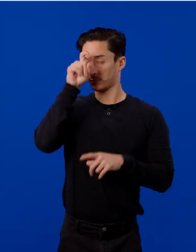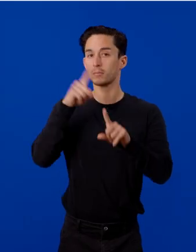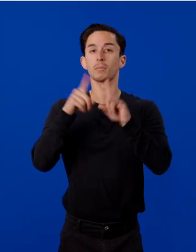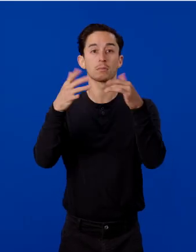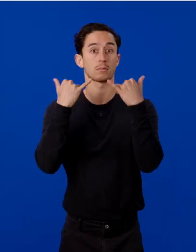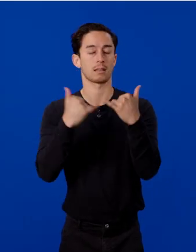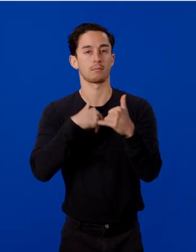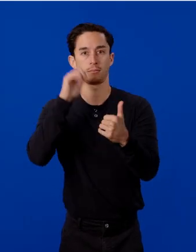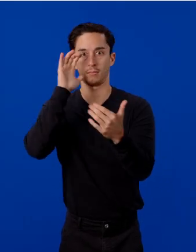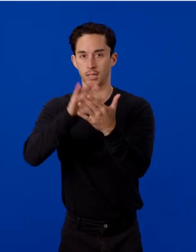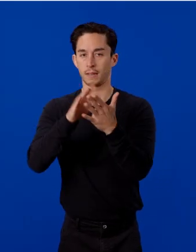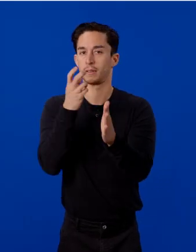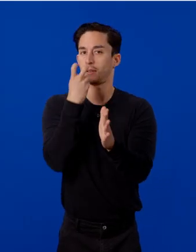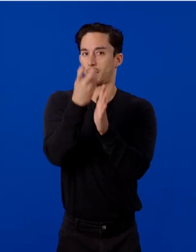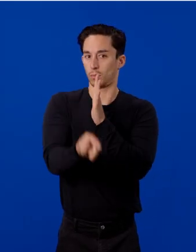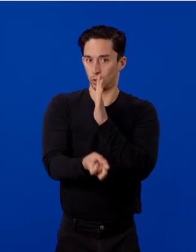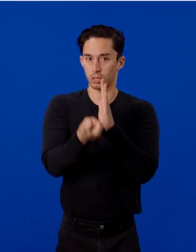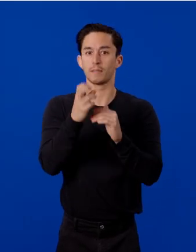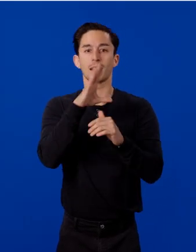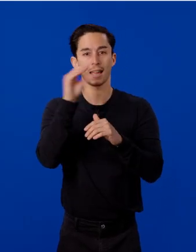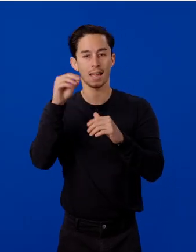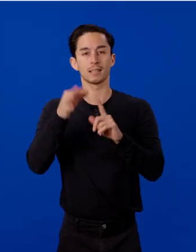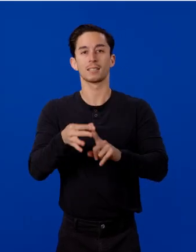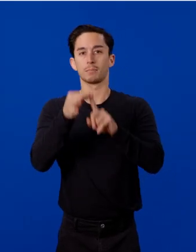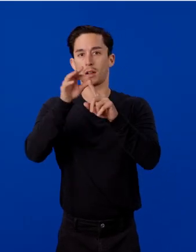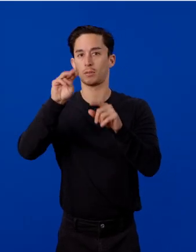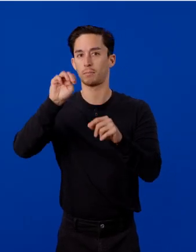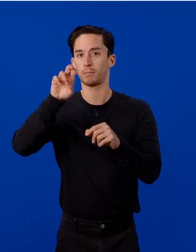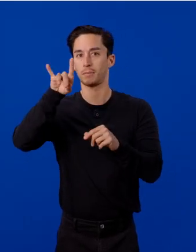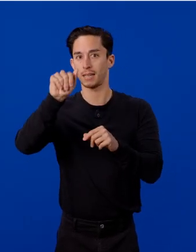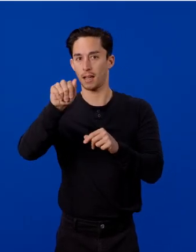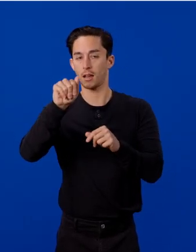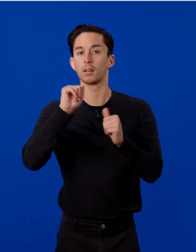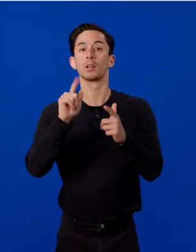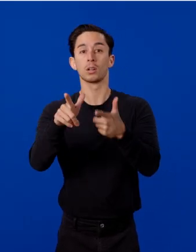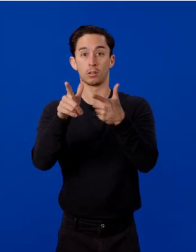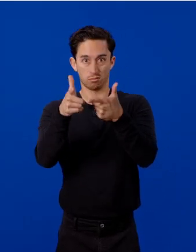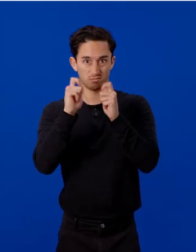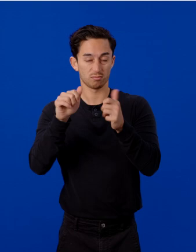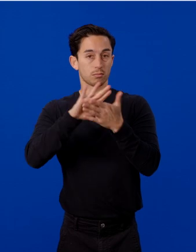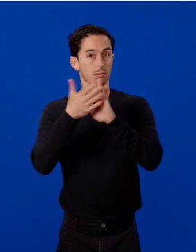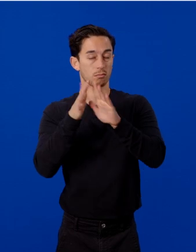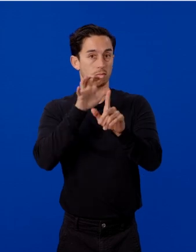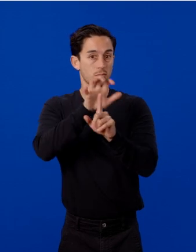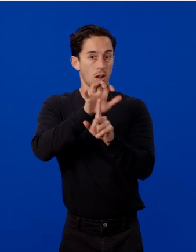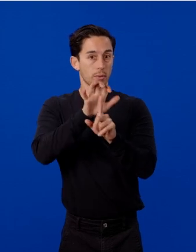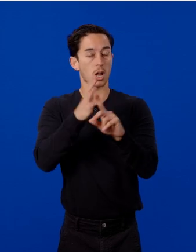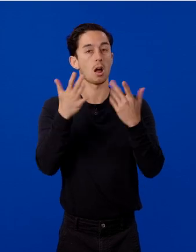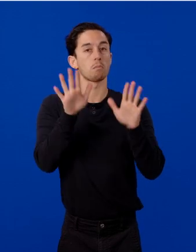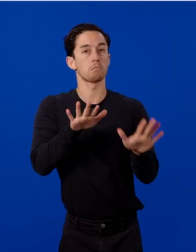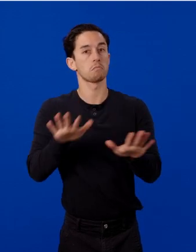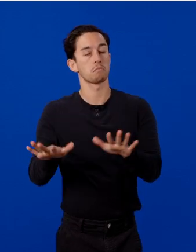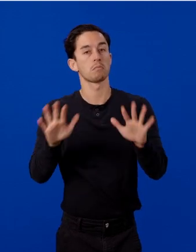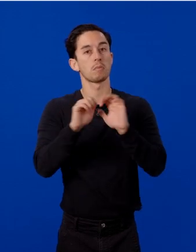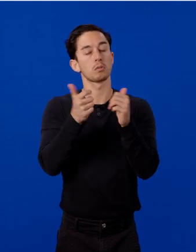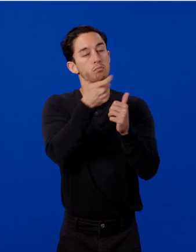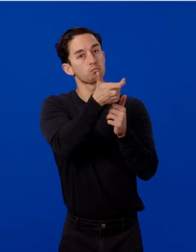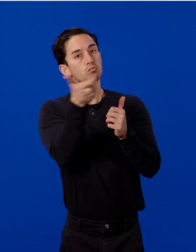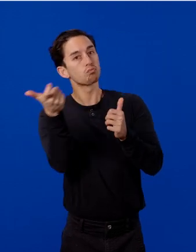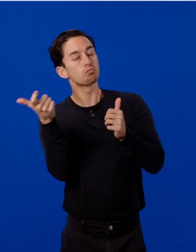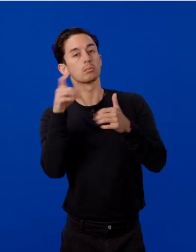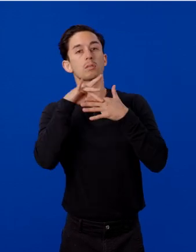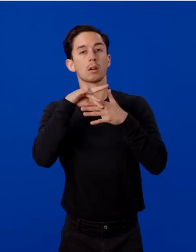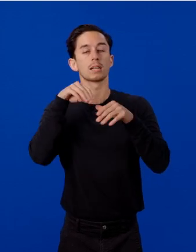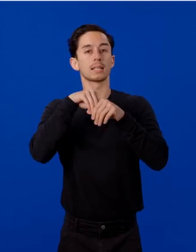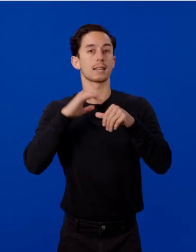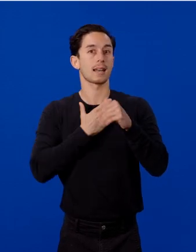believer in immersive and special media. It's very quickly becoming a popular and casual way of consuming content in our headsets.